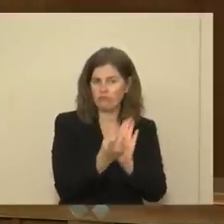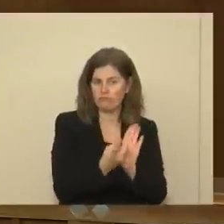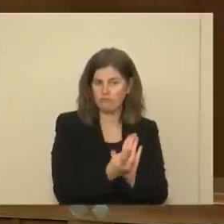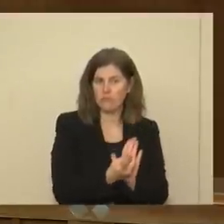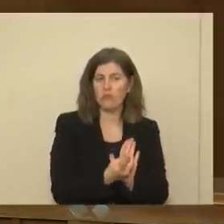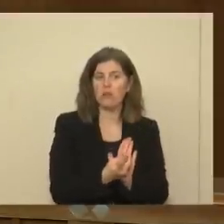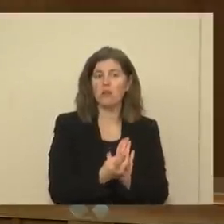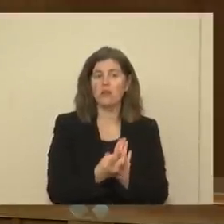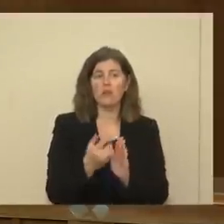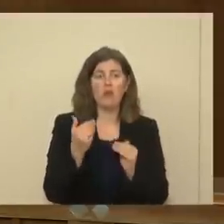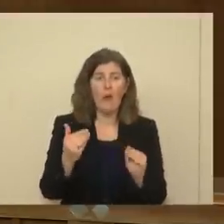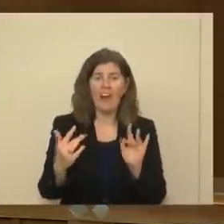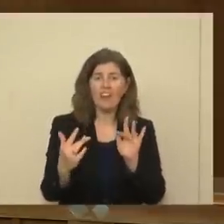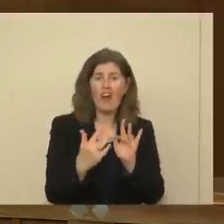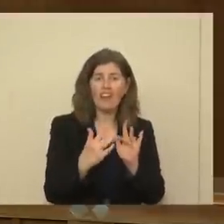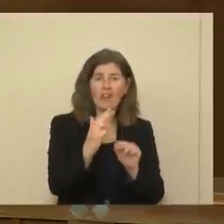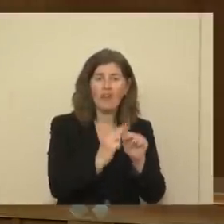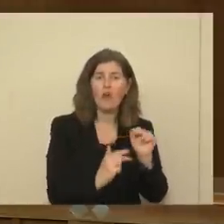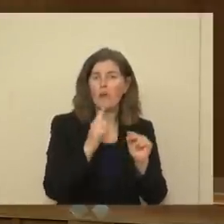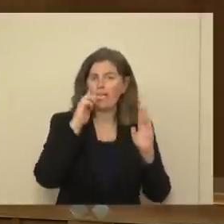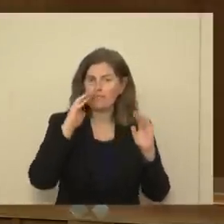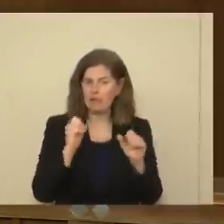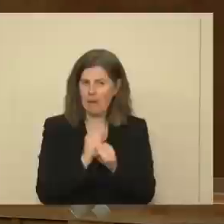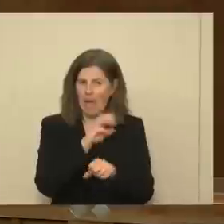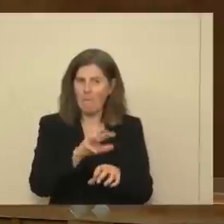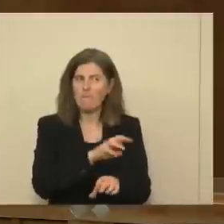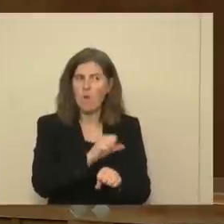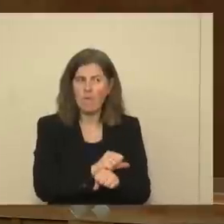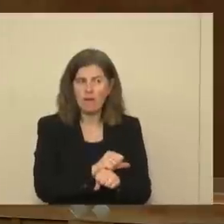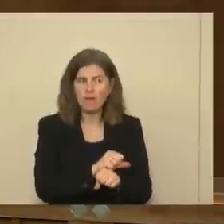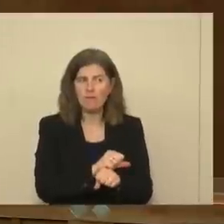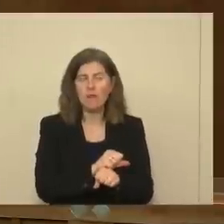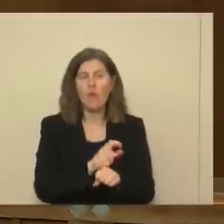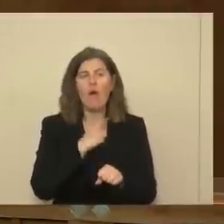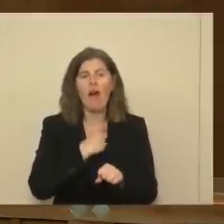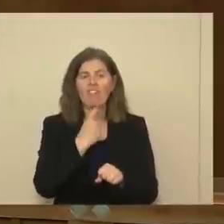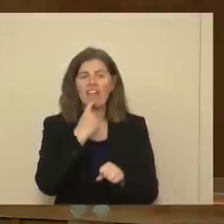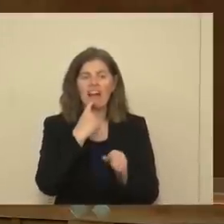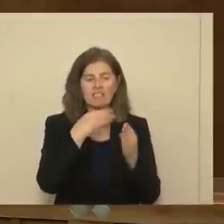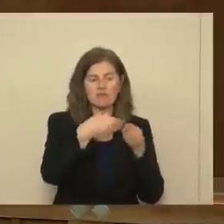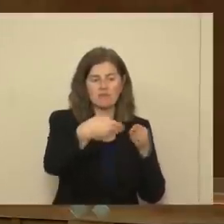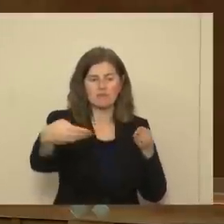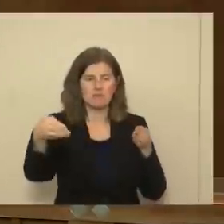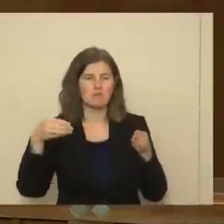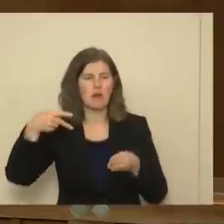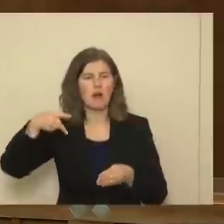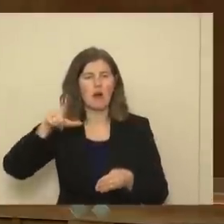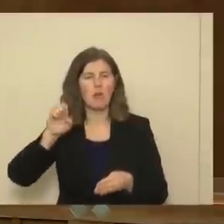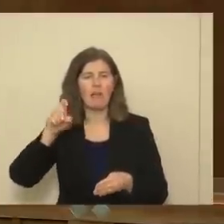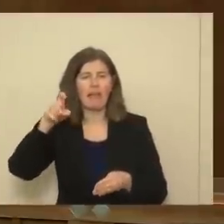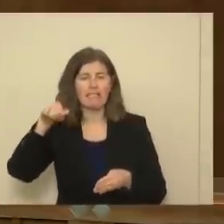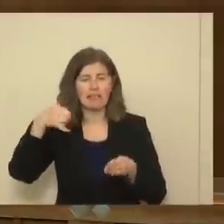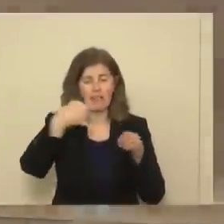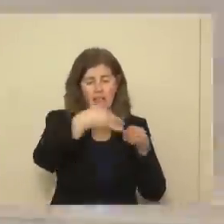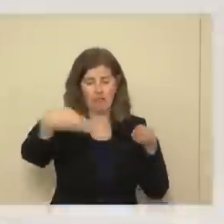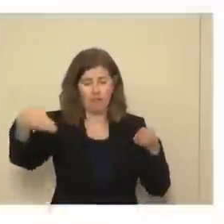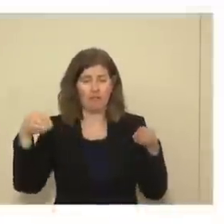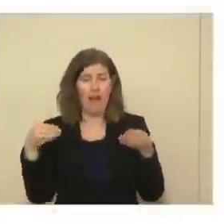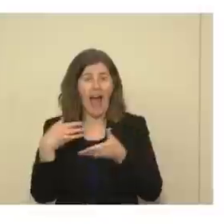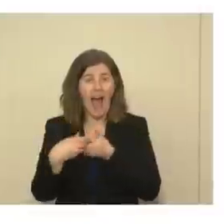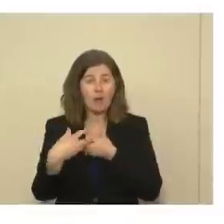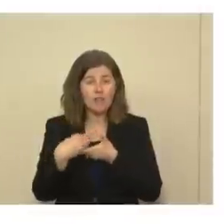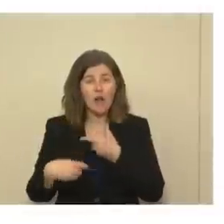We expect that you'll make an appointment. There'll be plexiglass visitation allowed outside as well